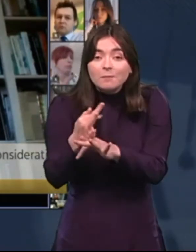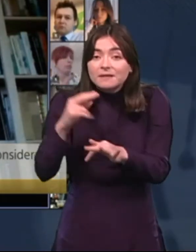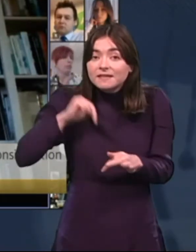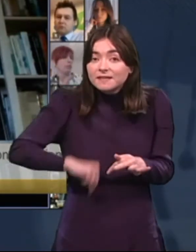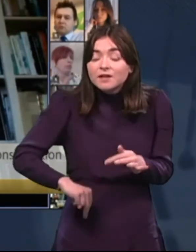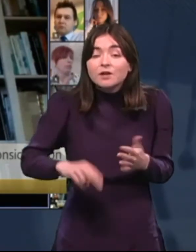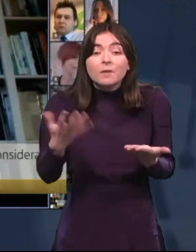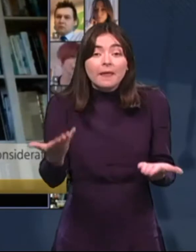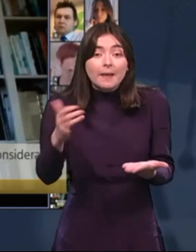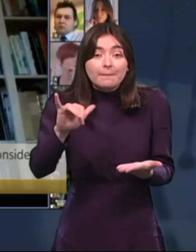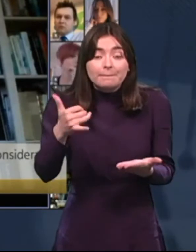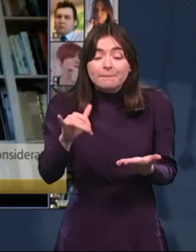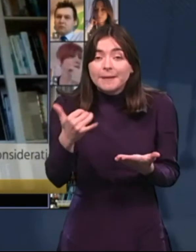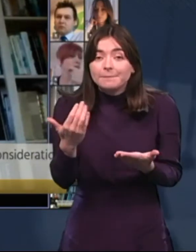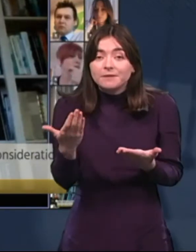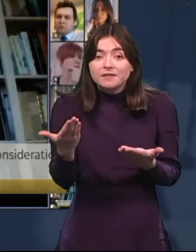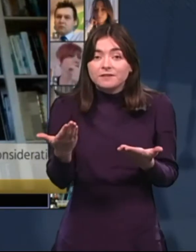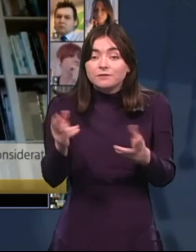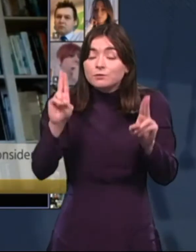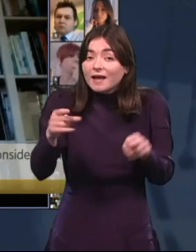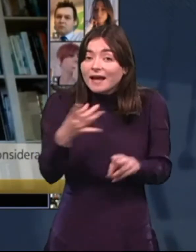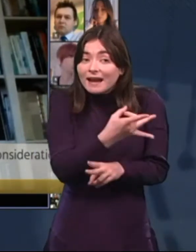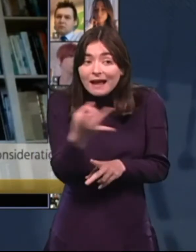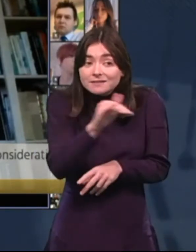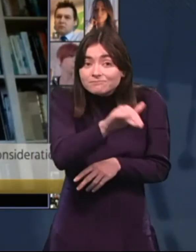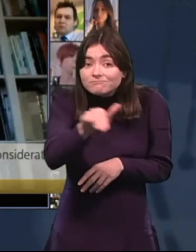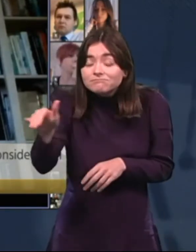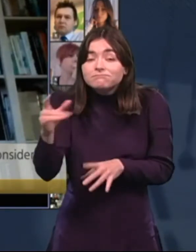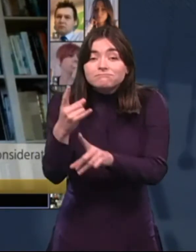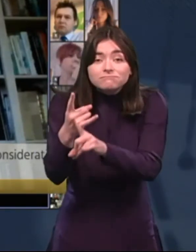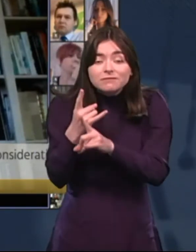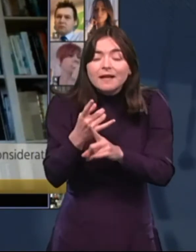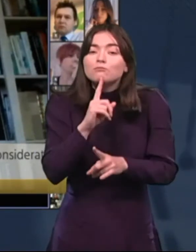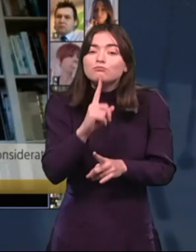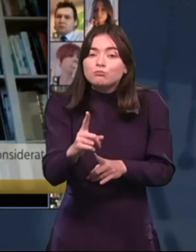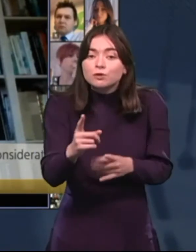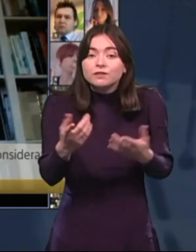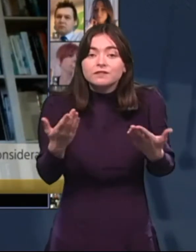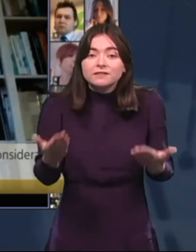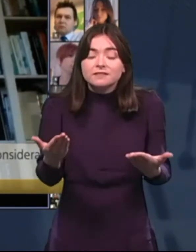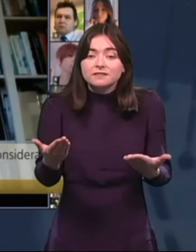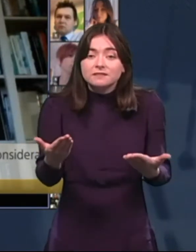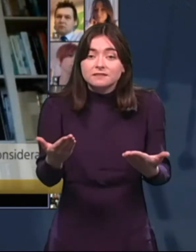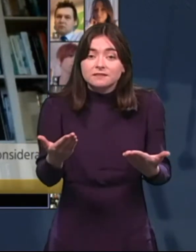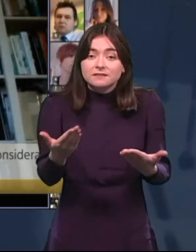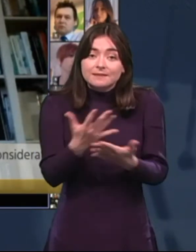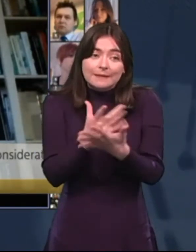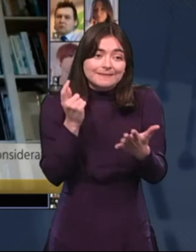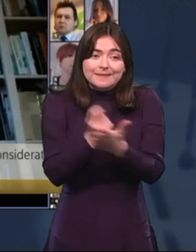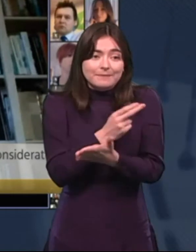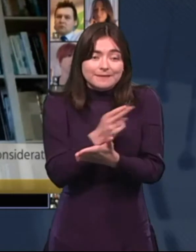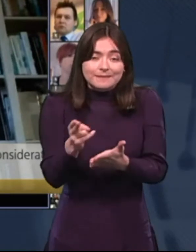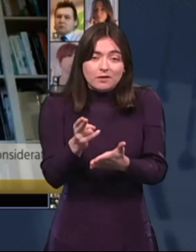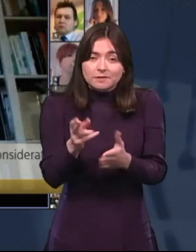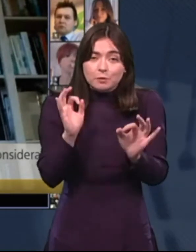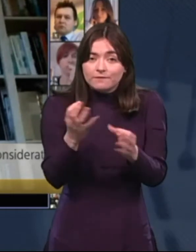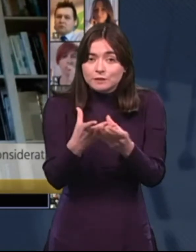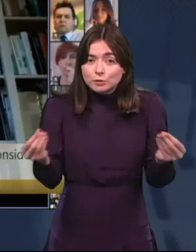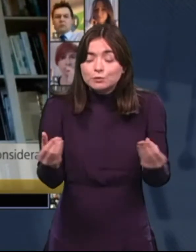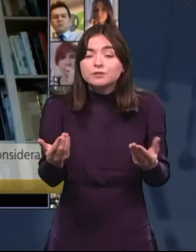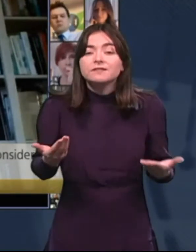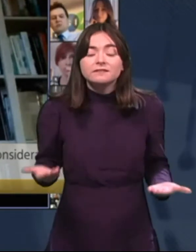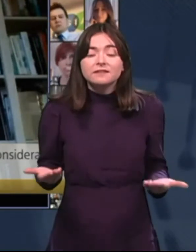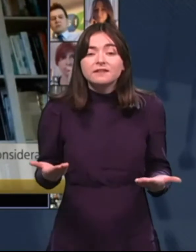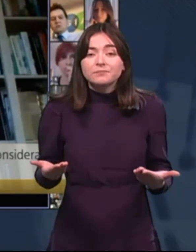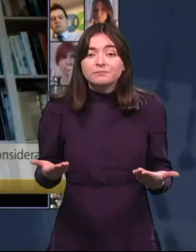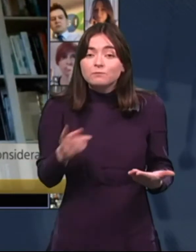then perhaps you can, you know, you can ask for their help, although that in many ways is less than ideal. But for many, many people,